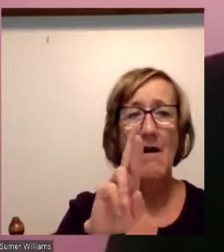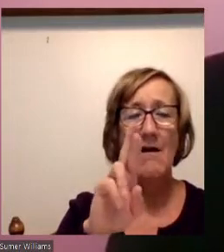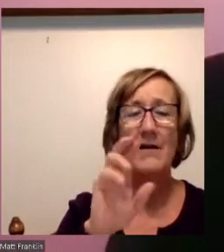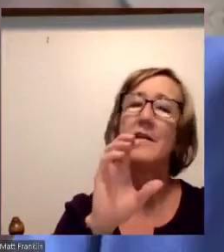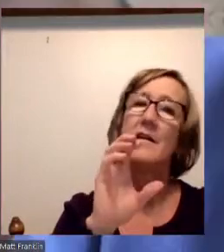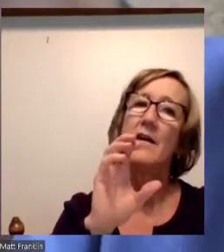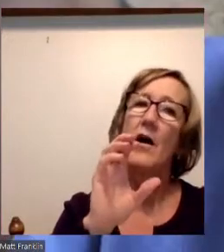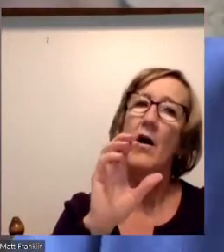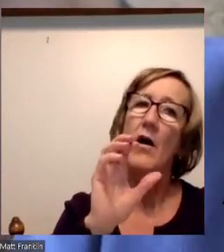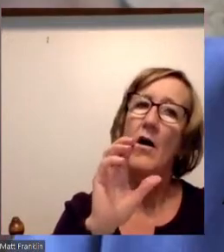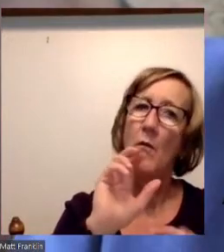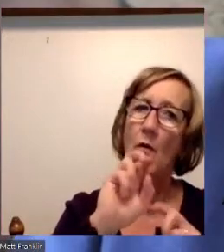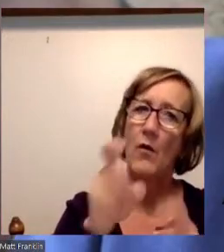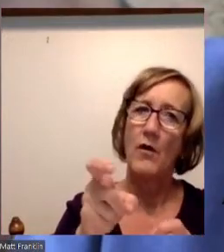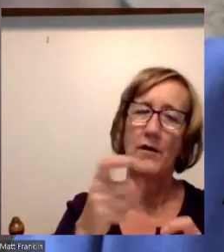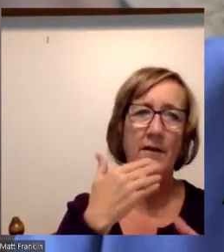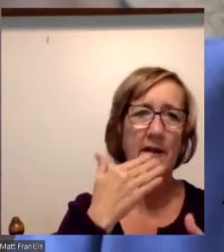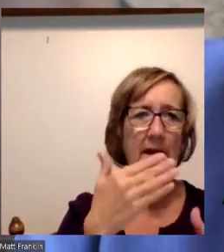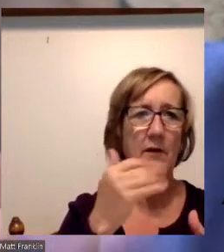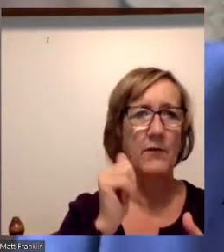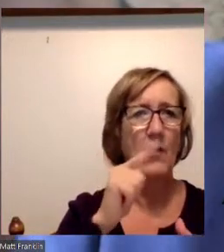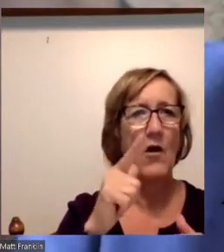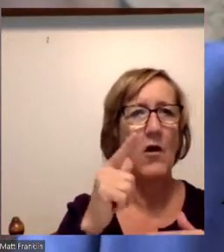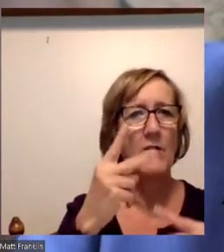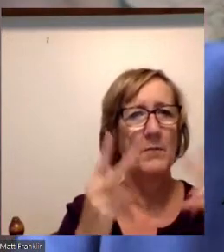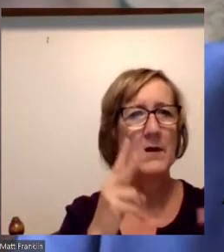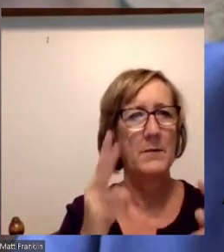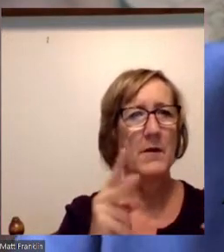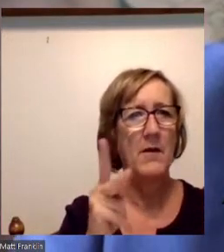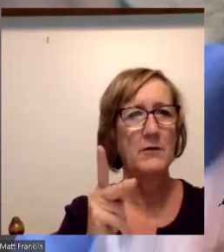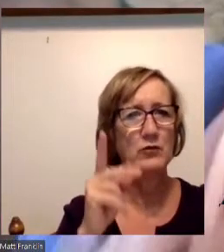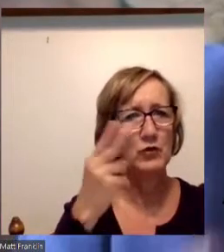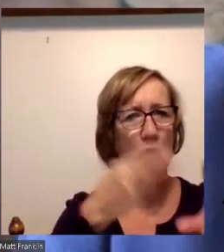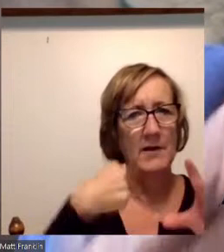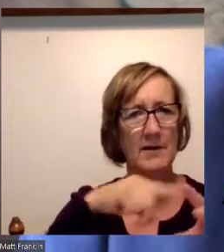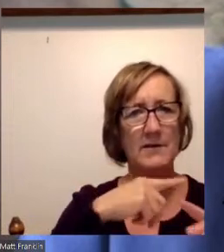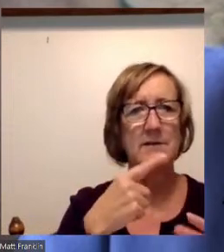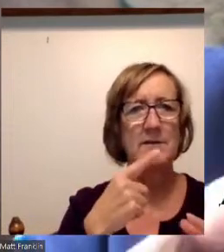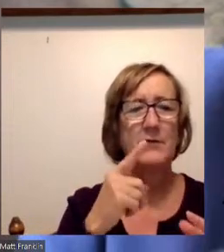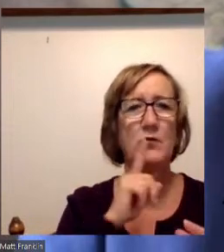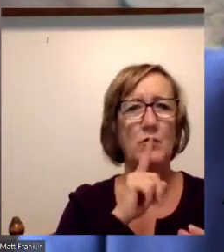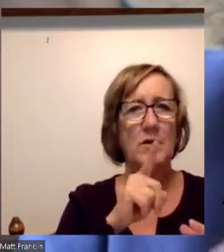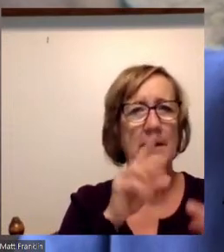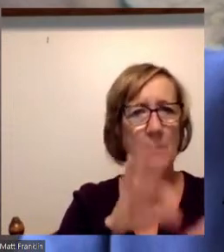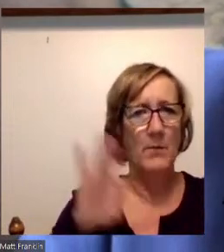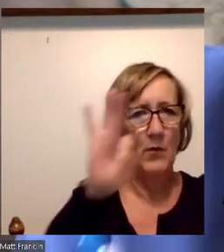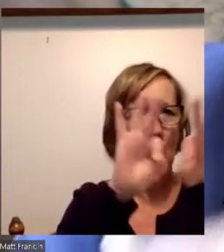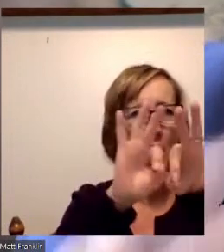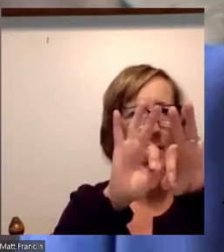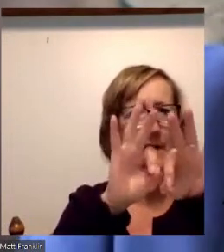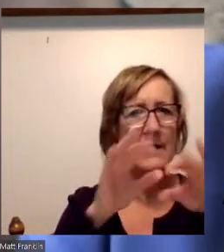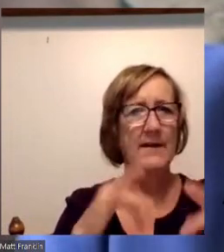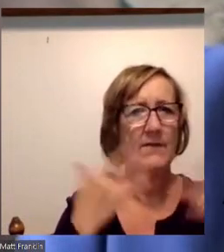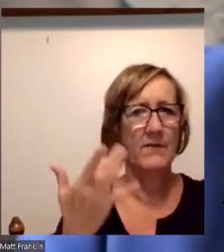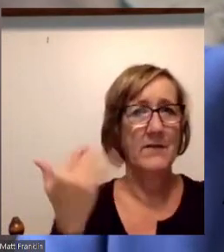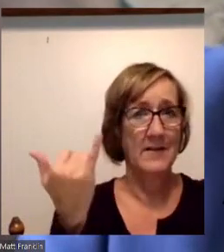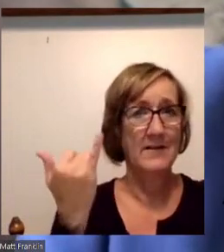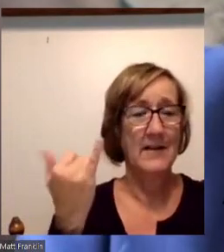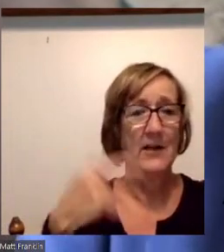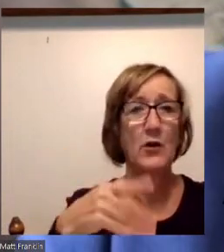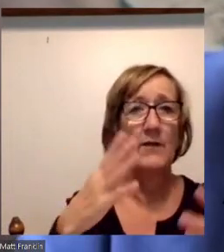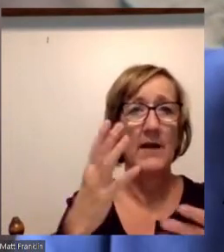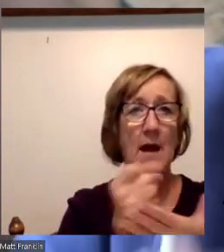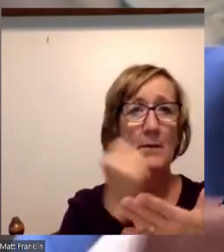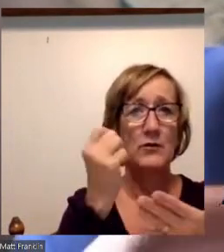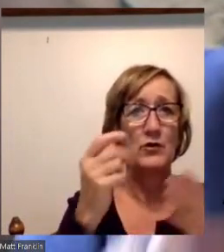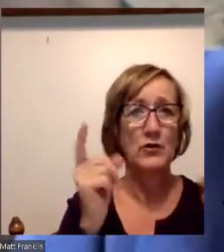Now, we would like to thank all of our viewers for logging on and joining us for this very important event today. You will have the opportunity